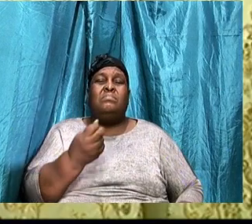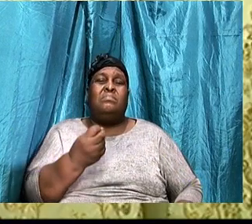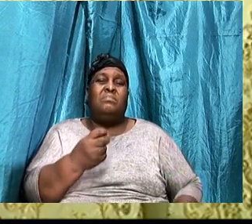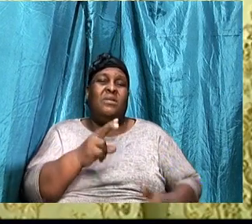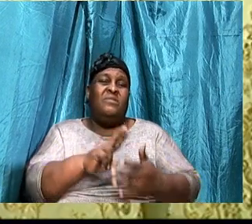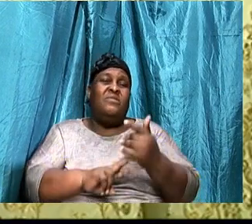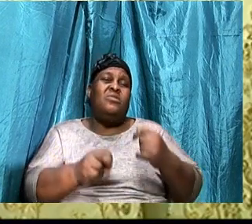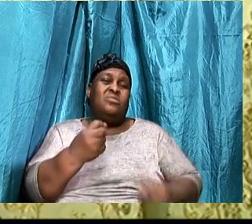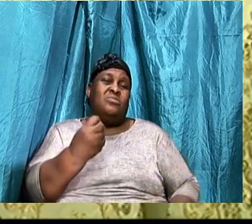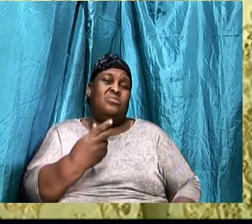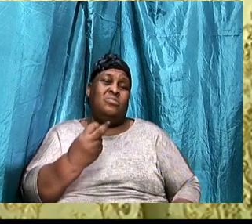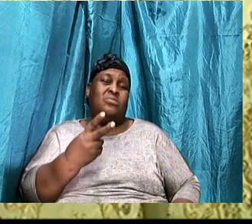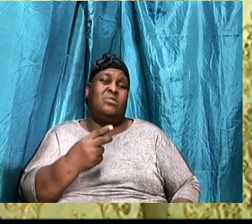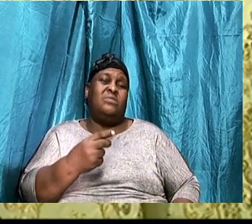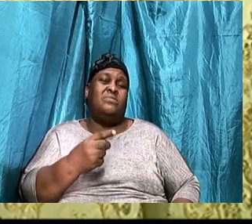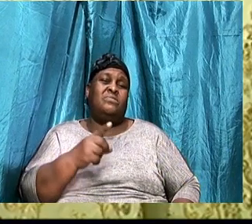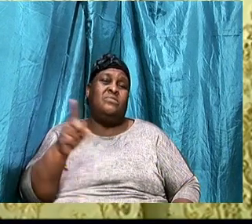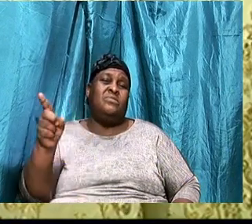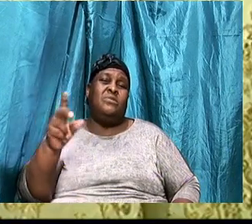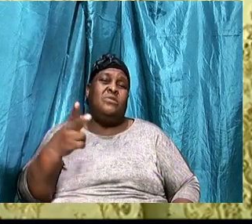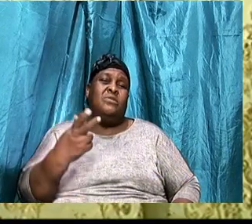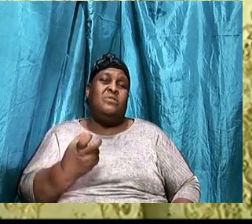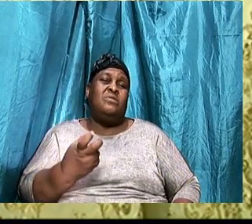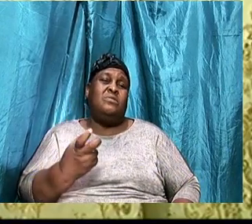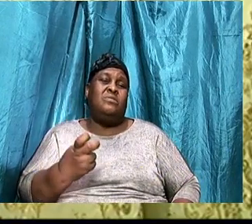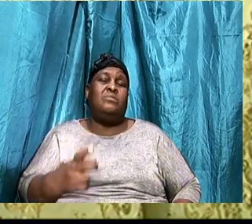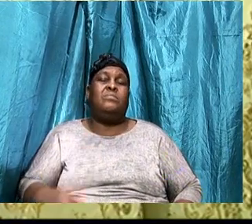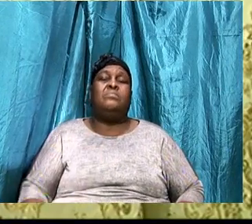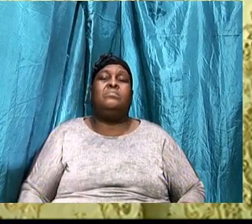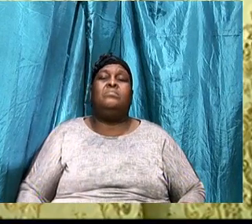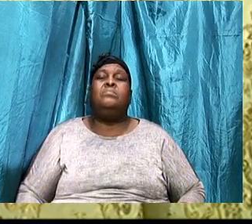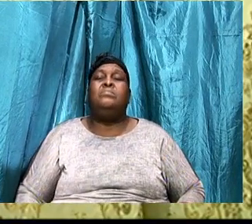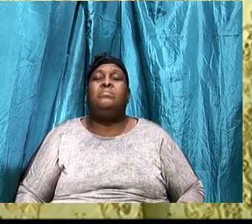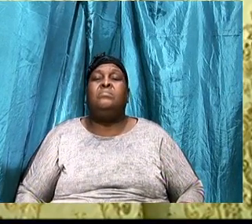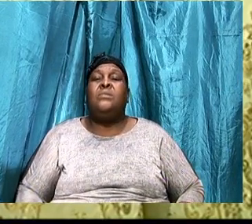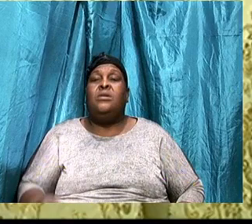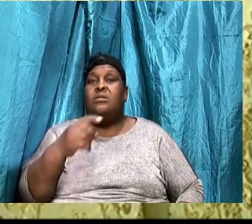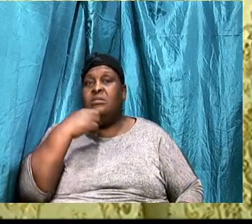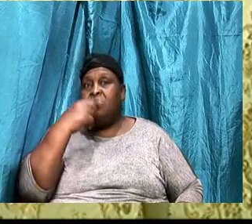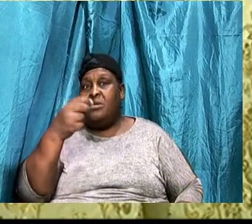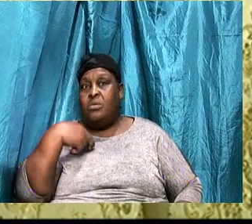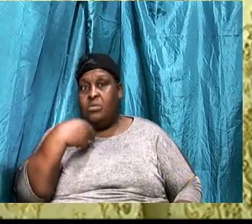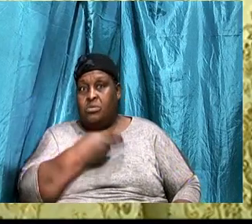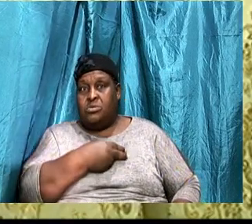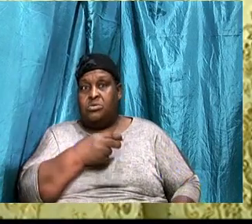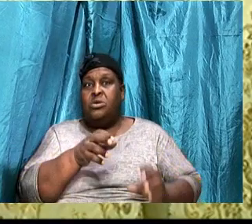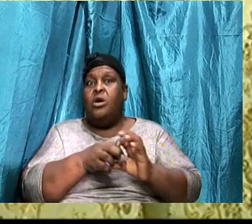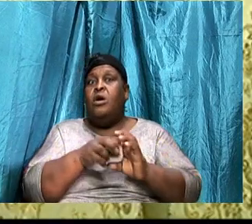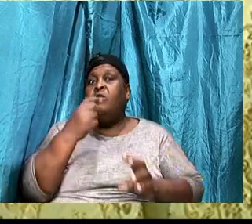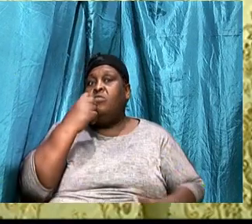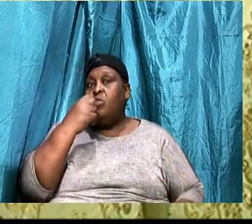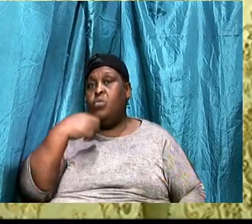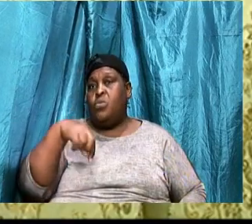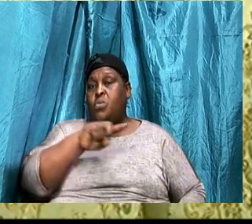And it tells us of who we are. It says,